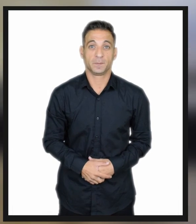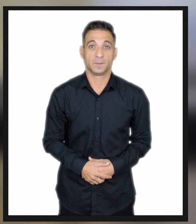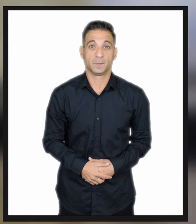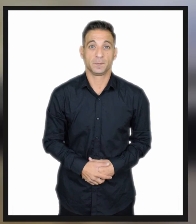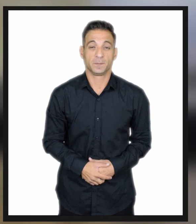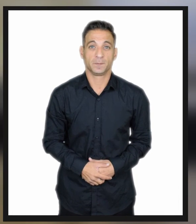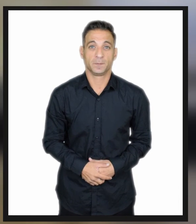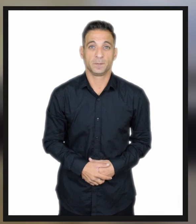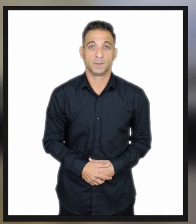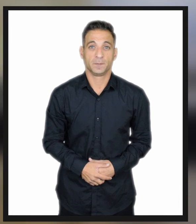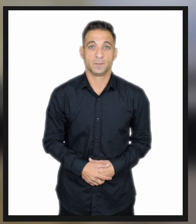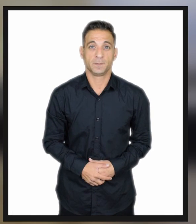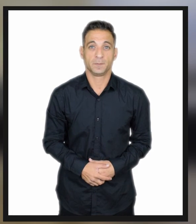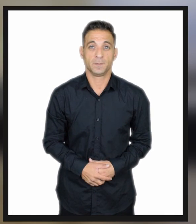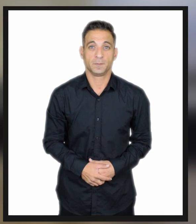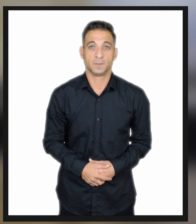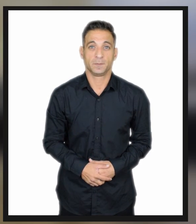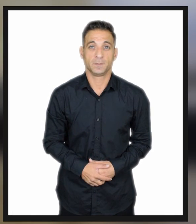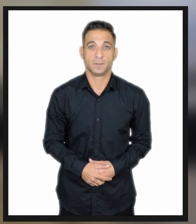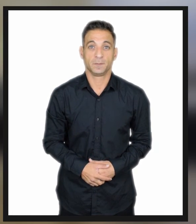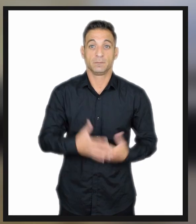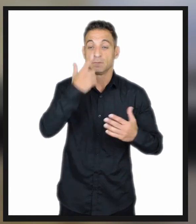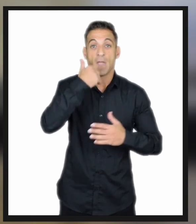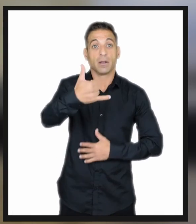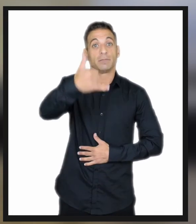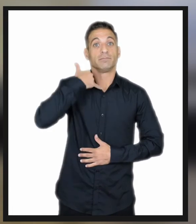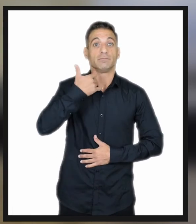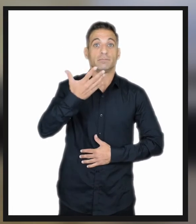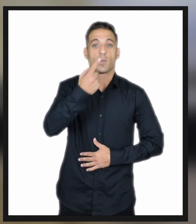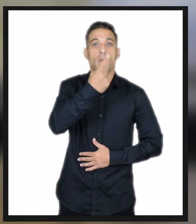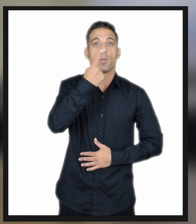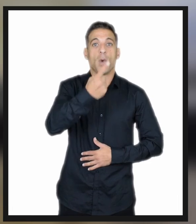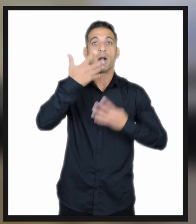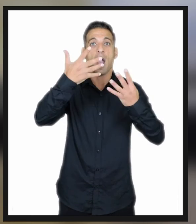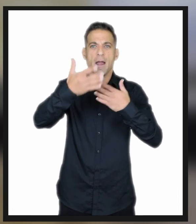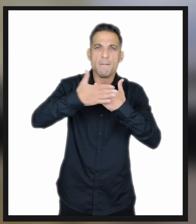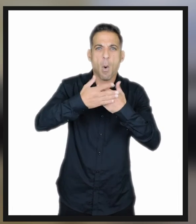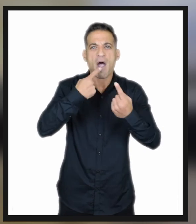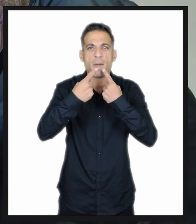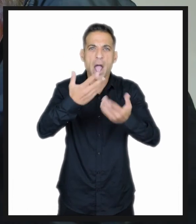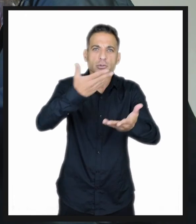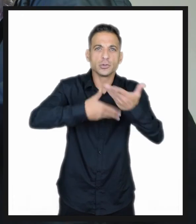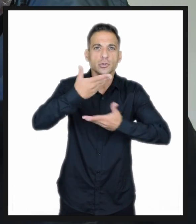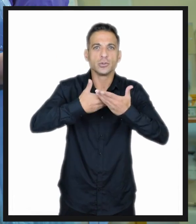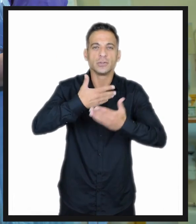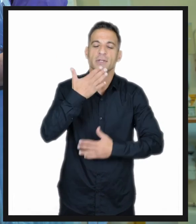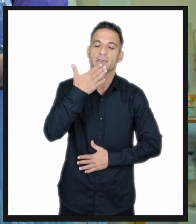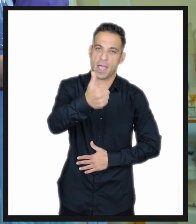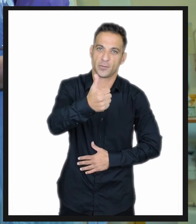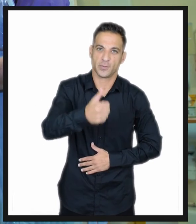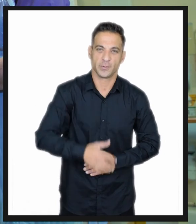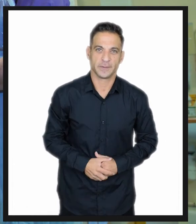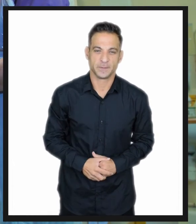coronavirus hyphen vaccine or you can call number 119 to get more information..gov Thank you.